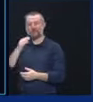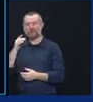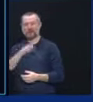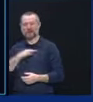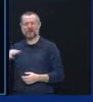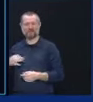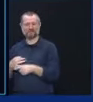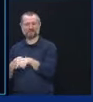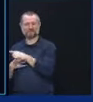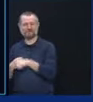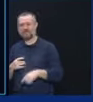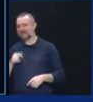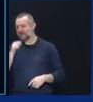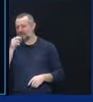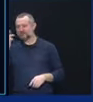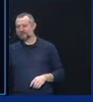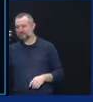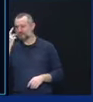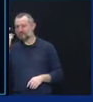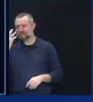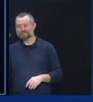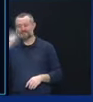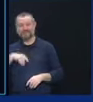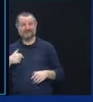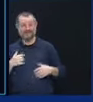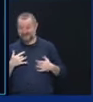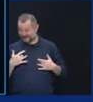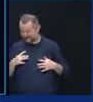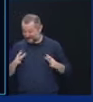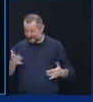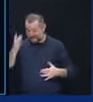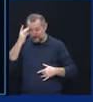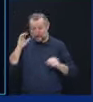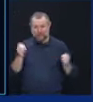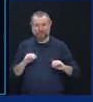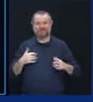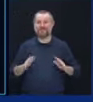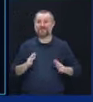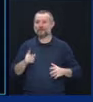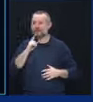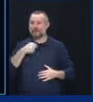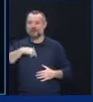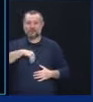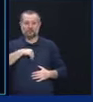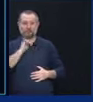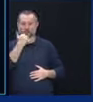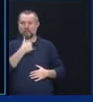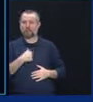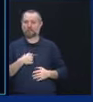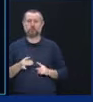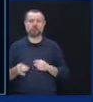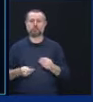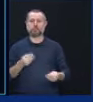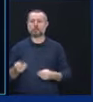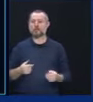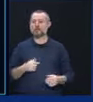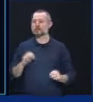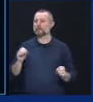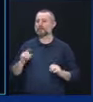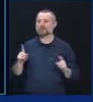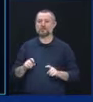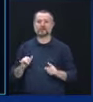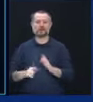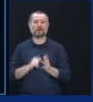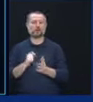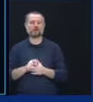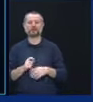anything such as asymptomatic. All the federal experts told us the opposite. And we didn't have any testing. So there was no